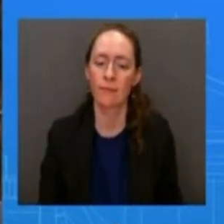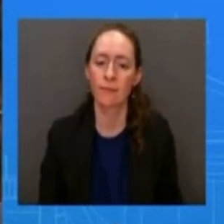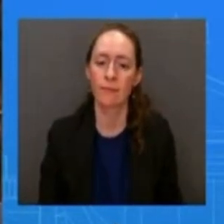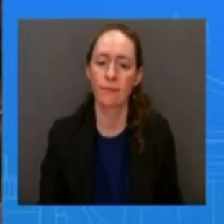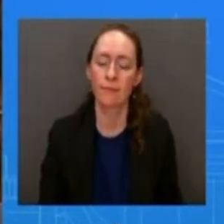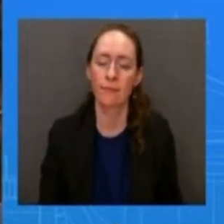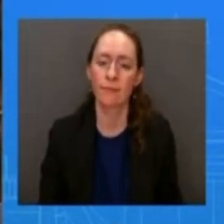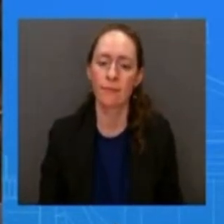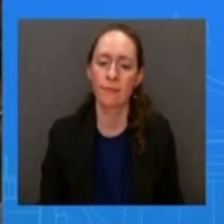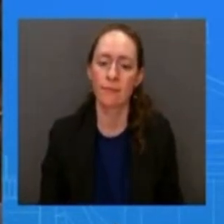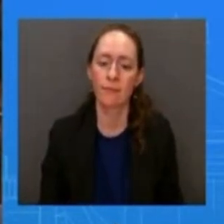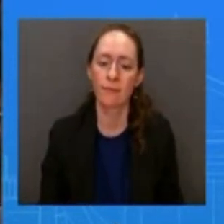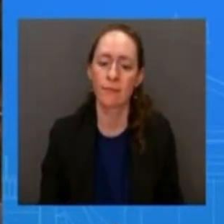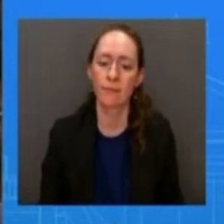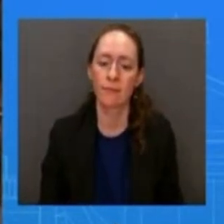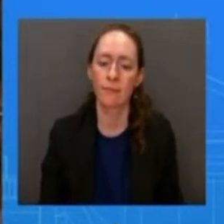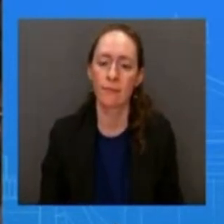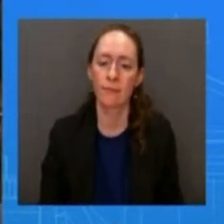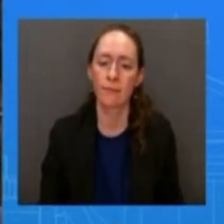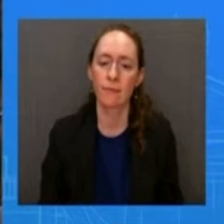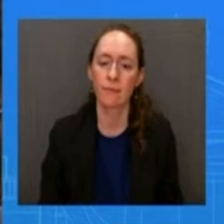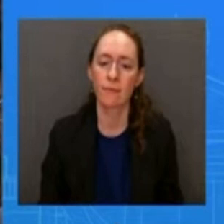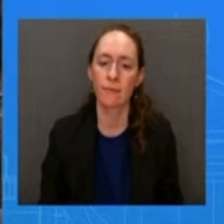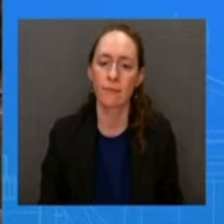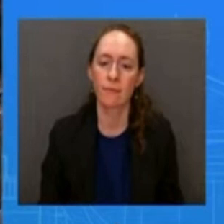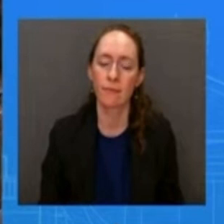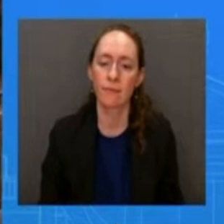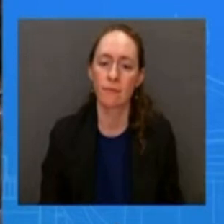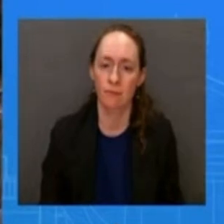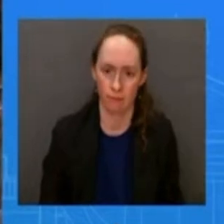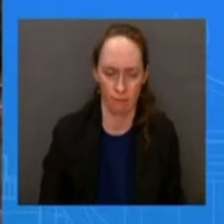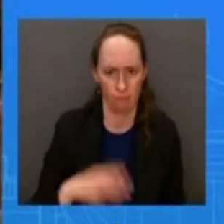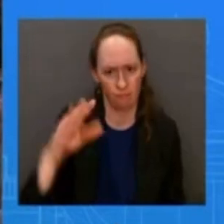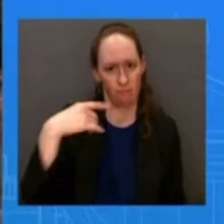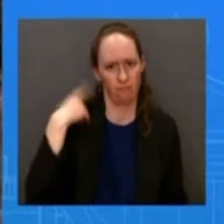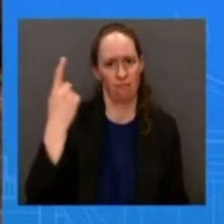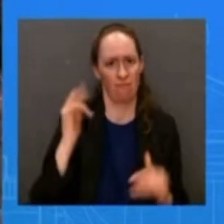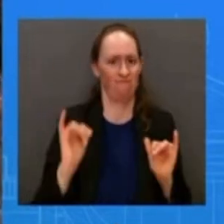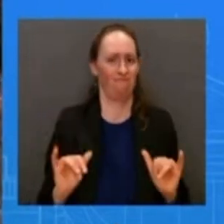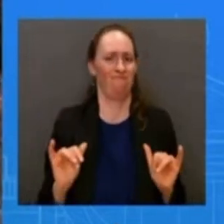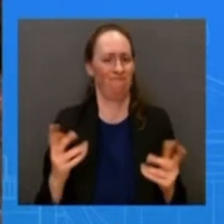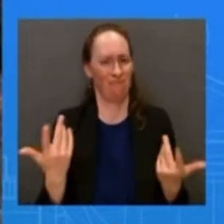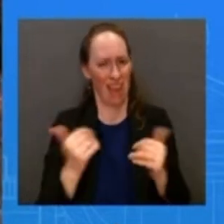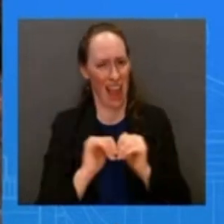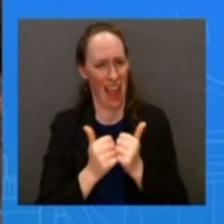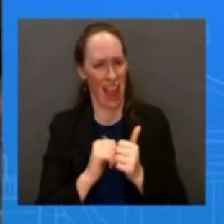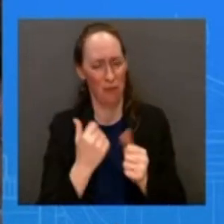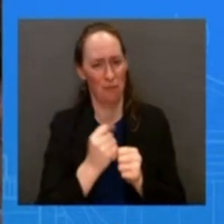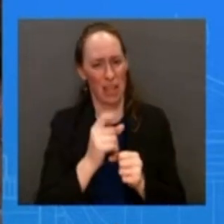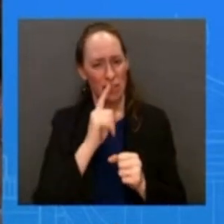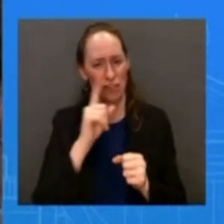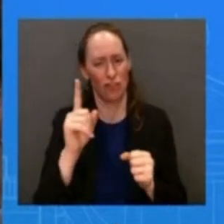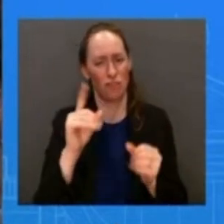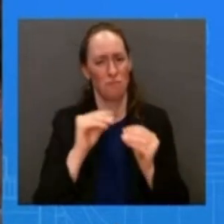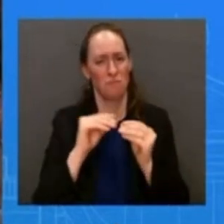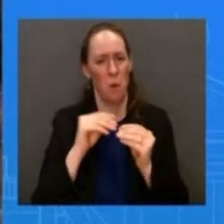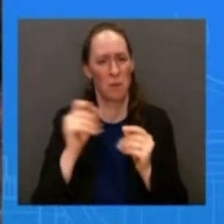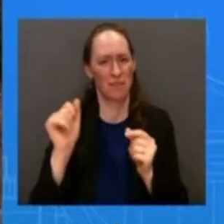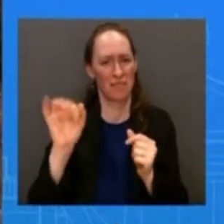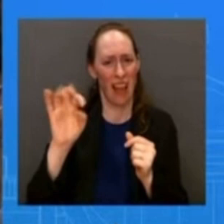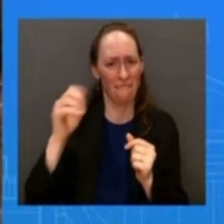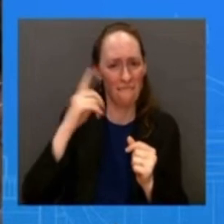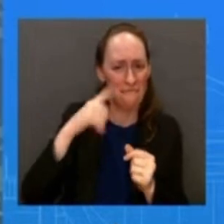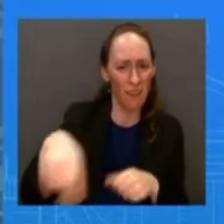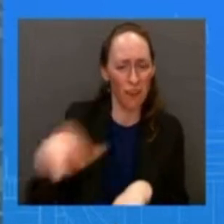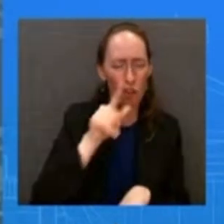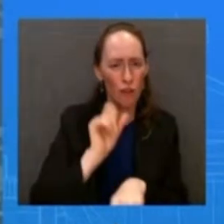order to increase the overall safety but there are seven class one railroads that refuse to adopt it where does the white house stand on this